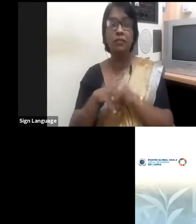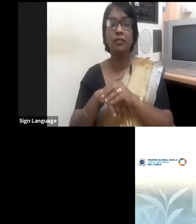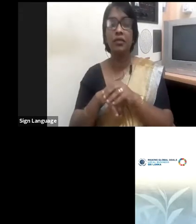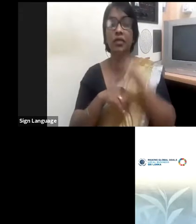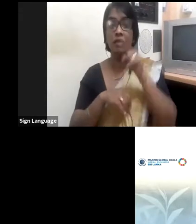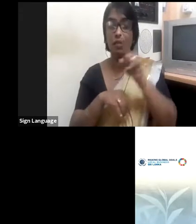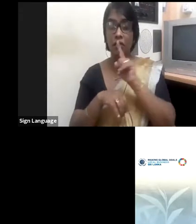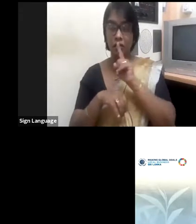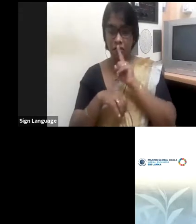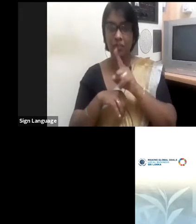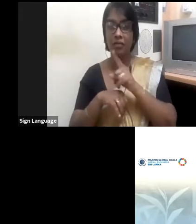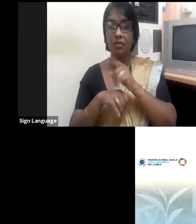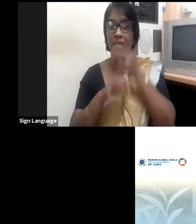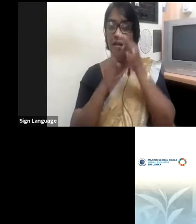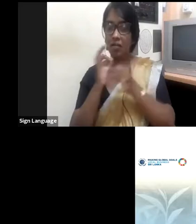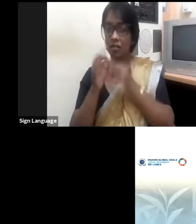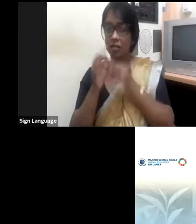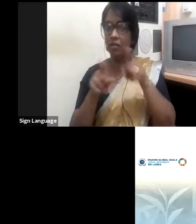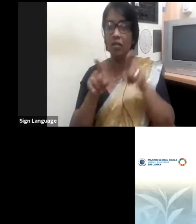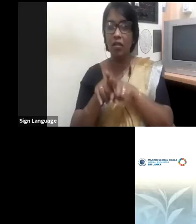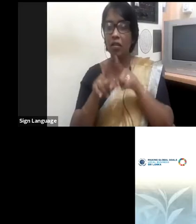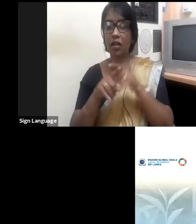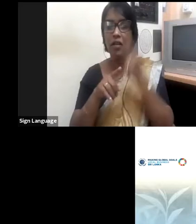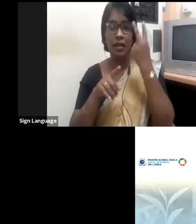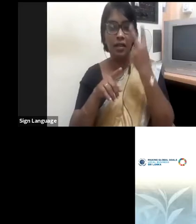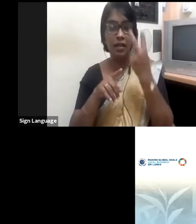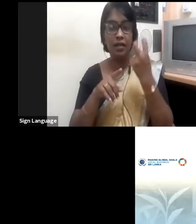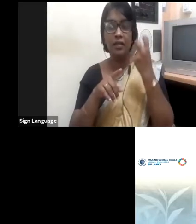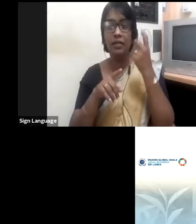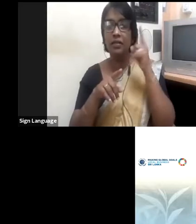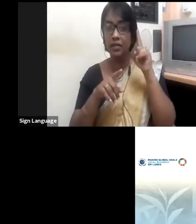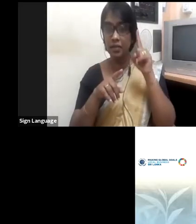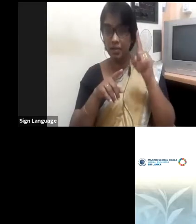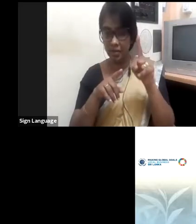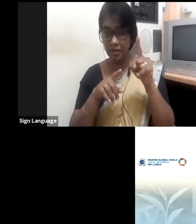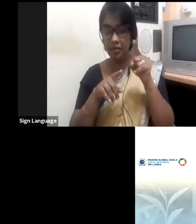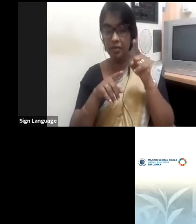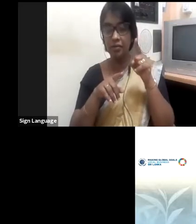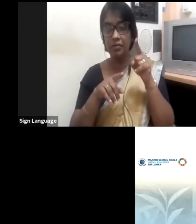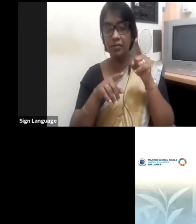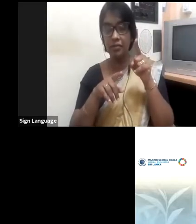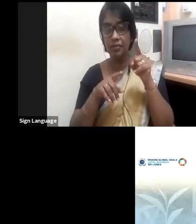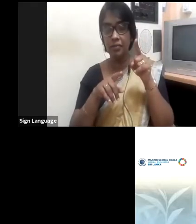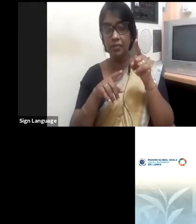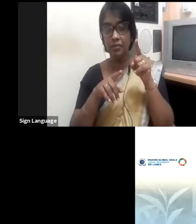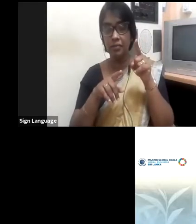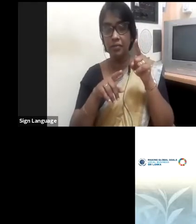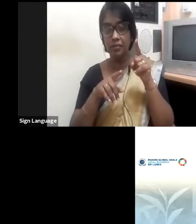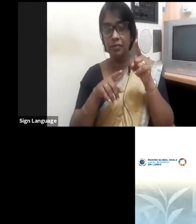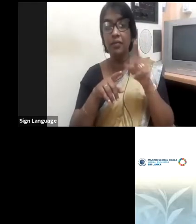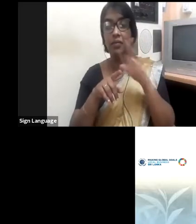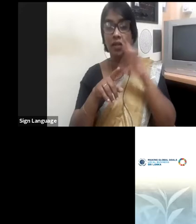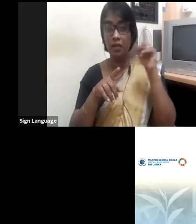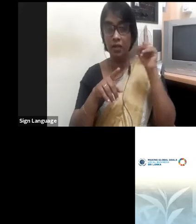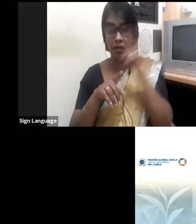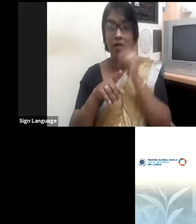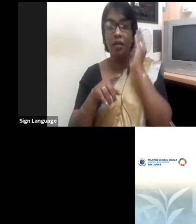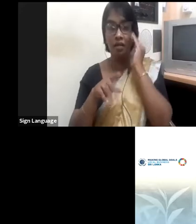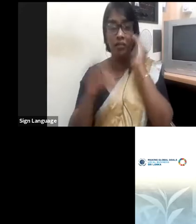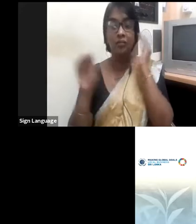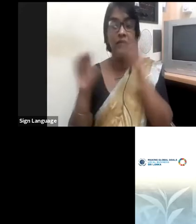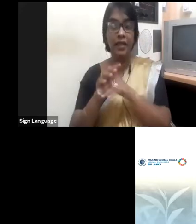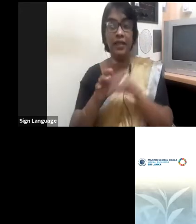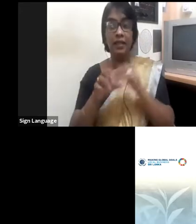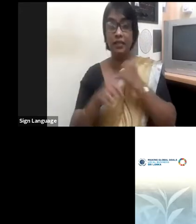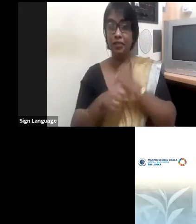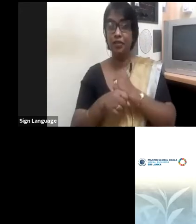2001, you all were having this whole discussion about appointing a woman to take care of your hotels